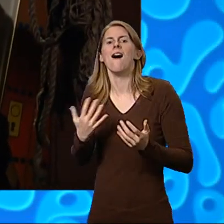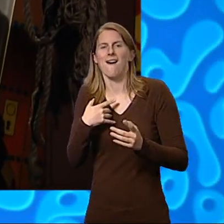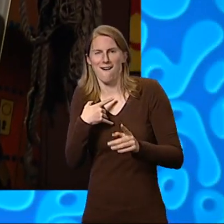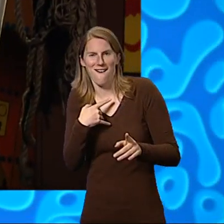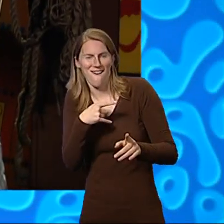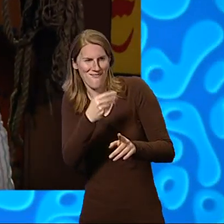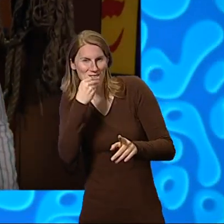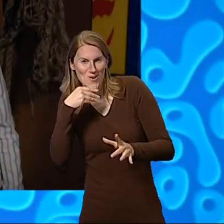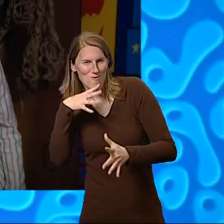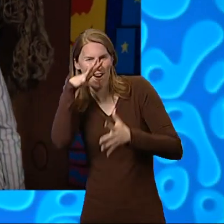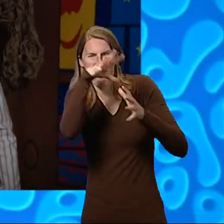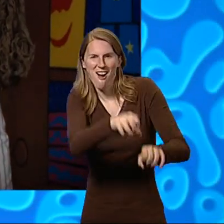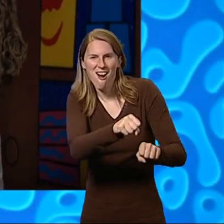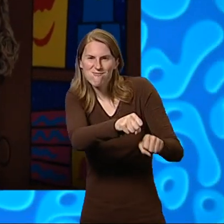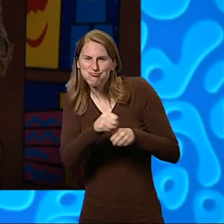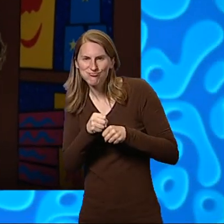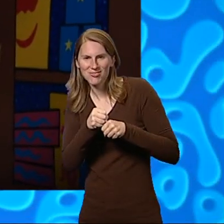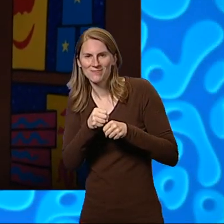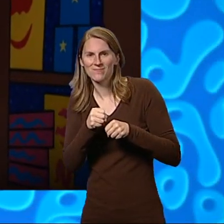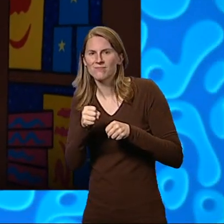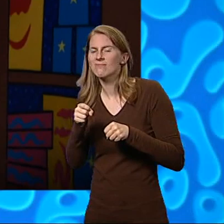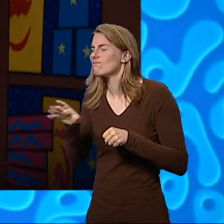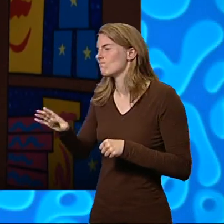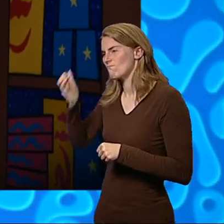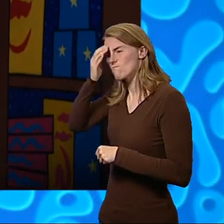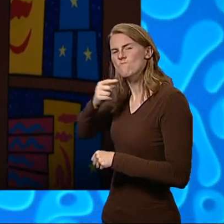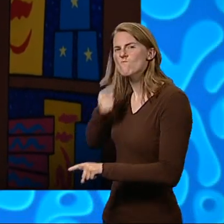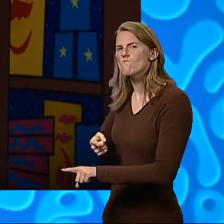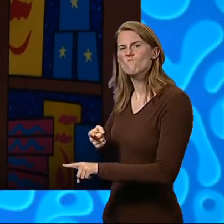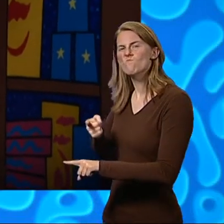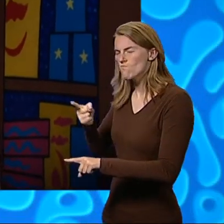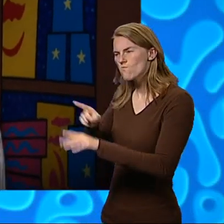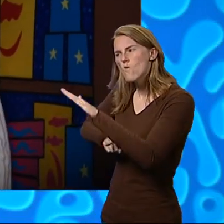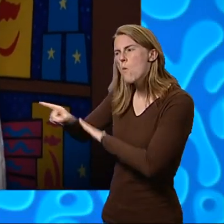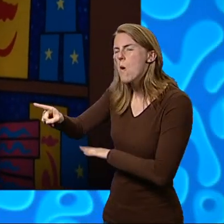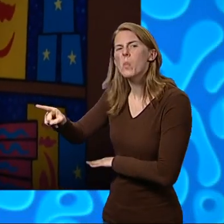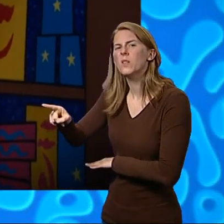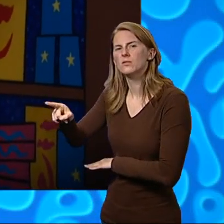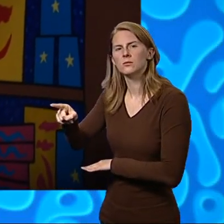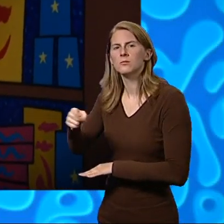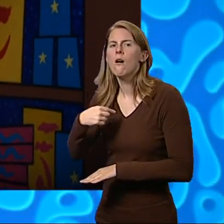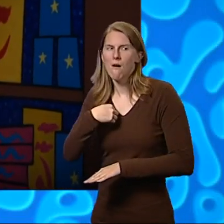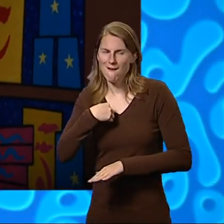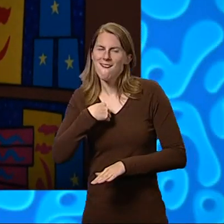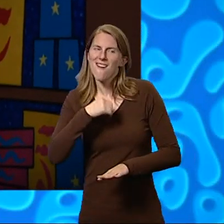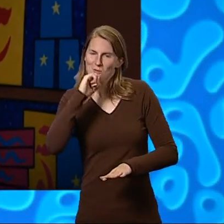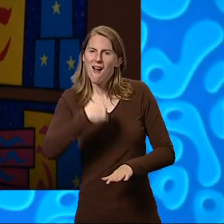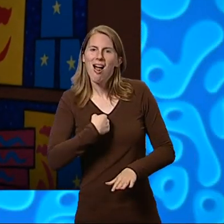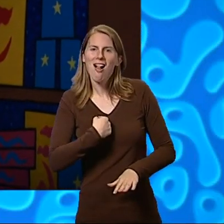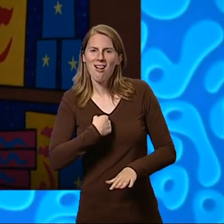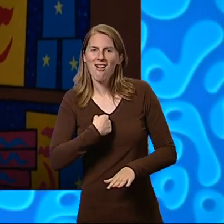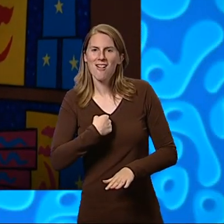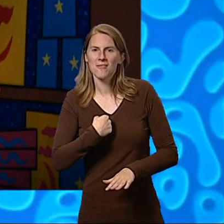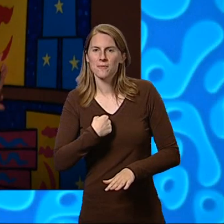Fofum. You'll never get away with it, growled Patagonia. I think we will, sneered Boris,